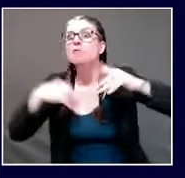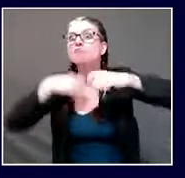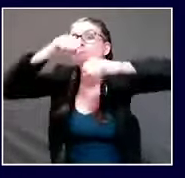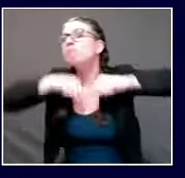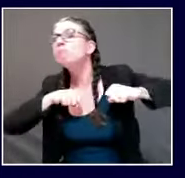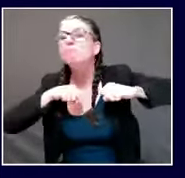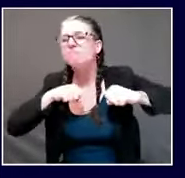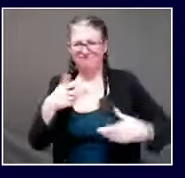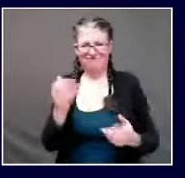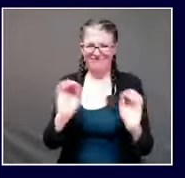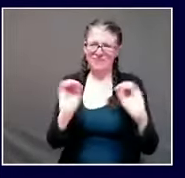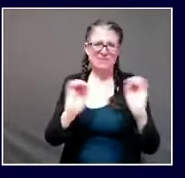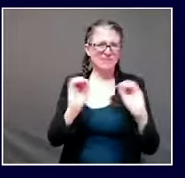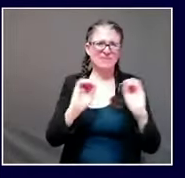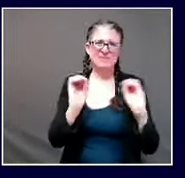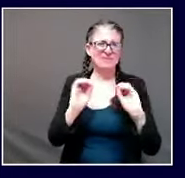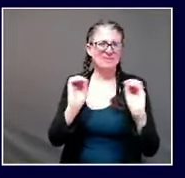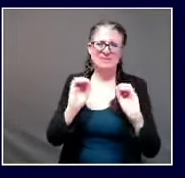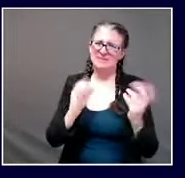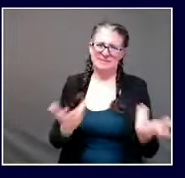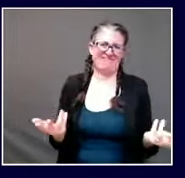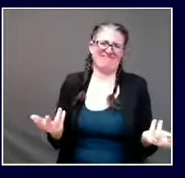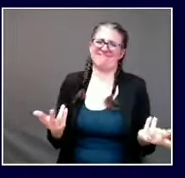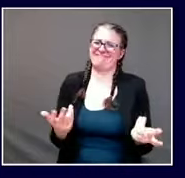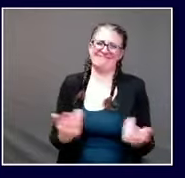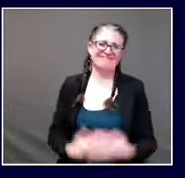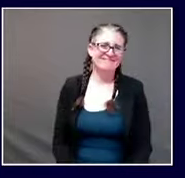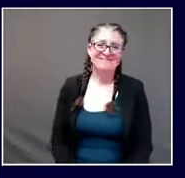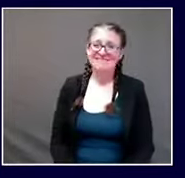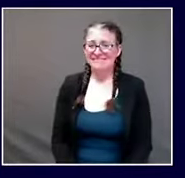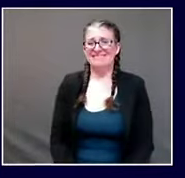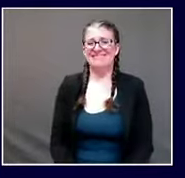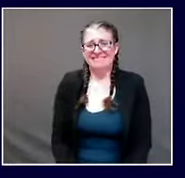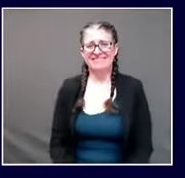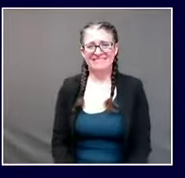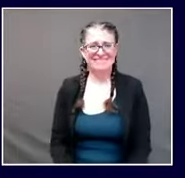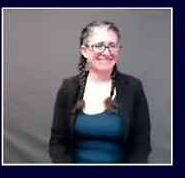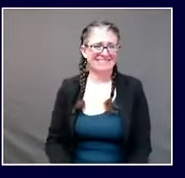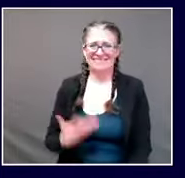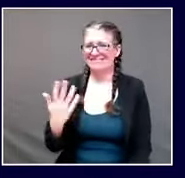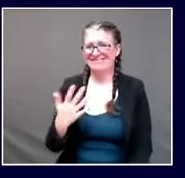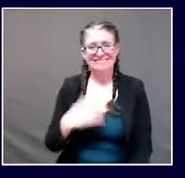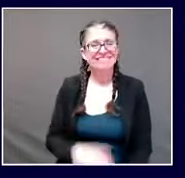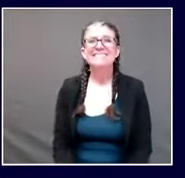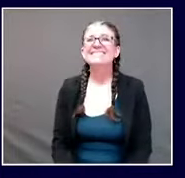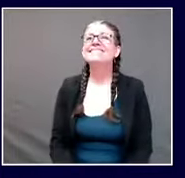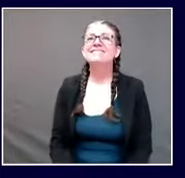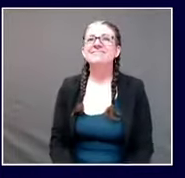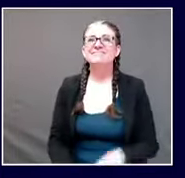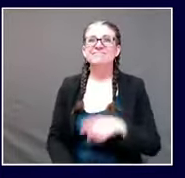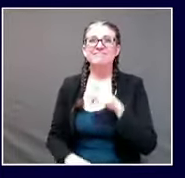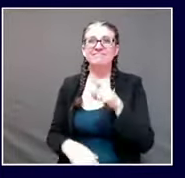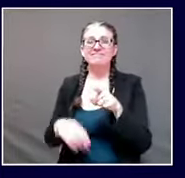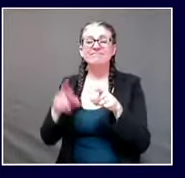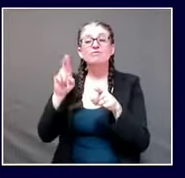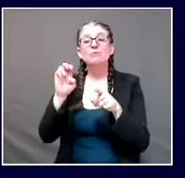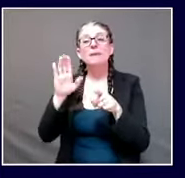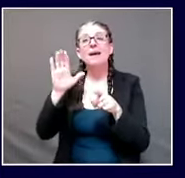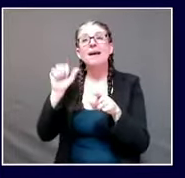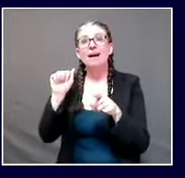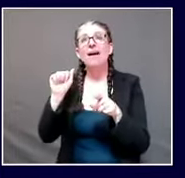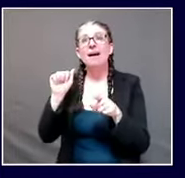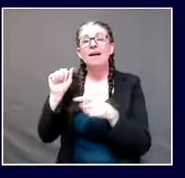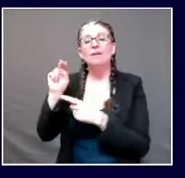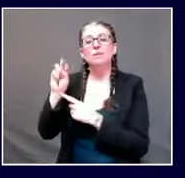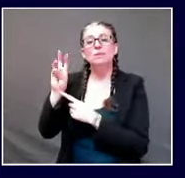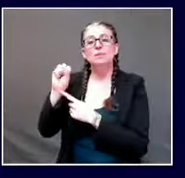okay thank you governor mills i'm going to turn things over to rebecca stefansky at news center hi thank you for taking my call i